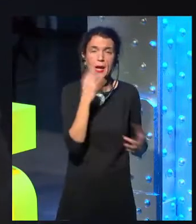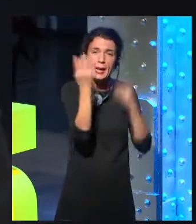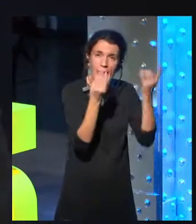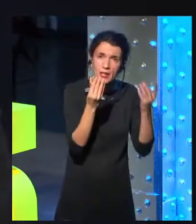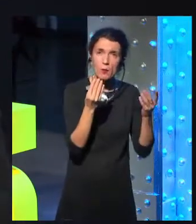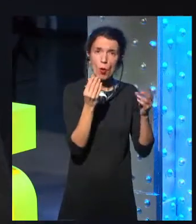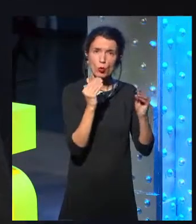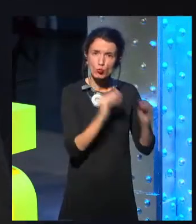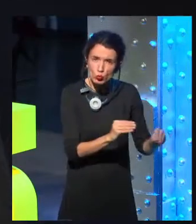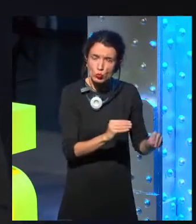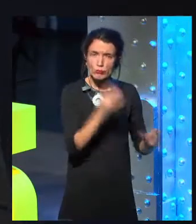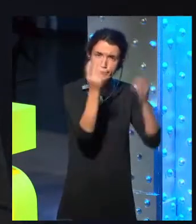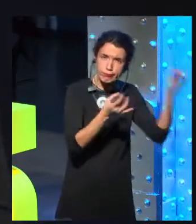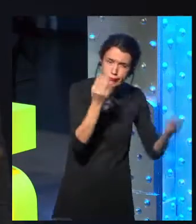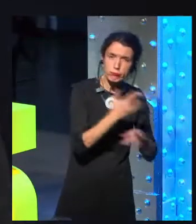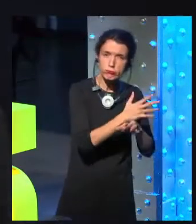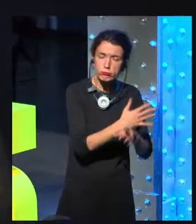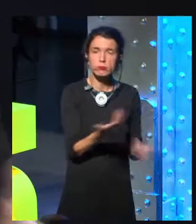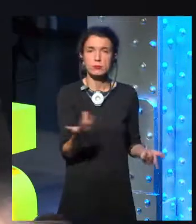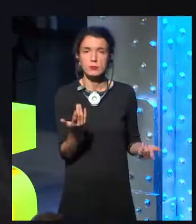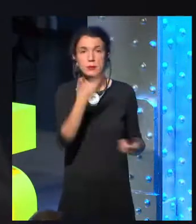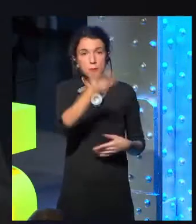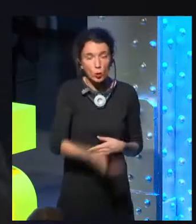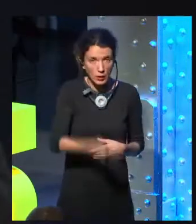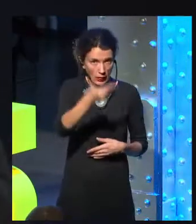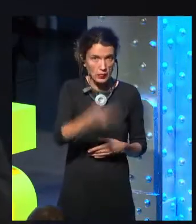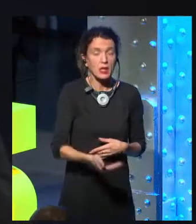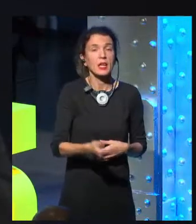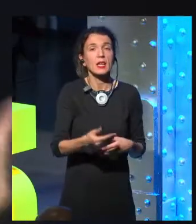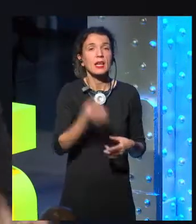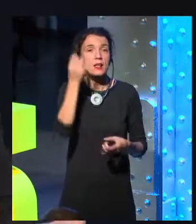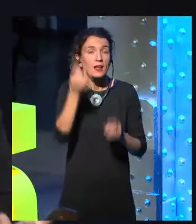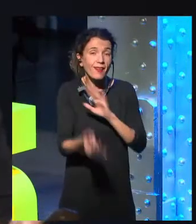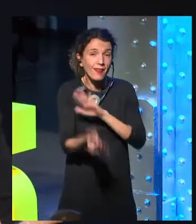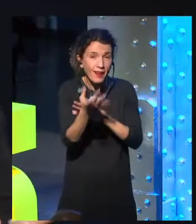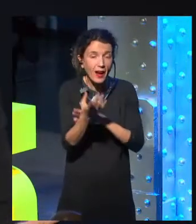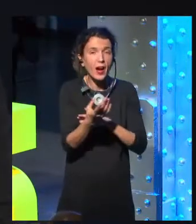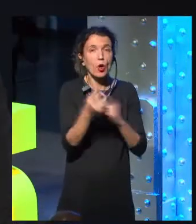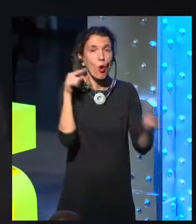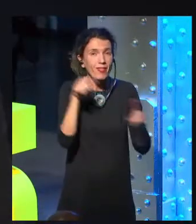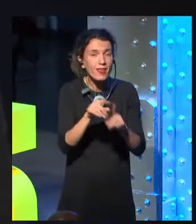setting is really, really important, and you don't get that when everything is instantaneous.